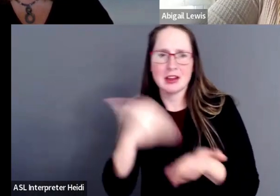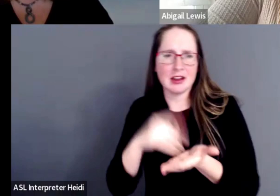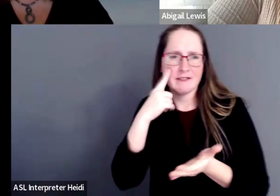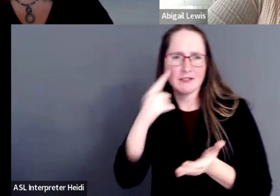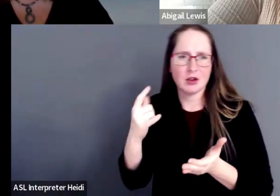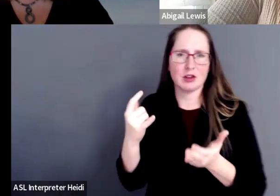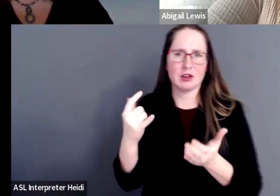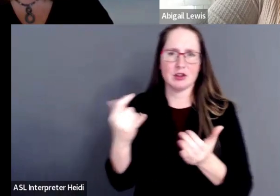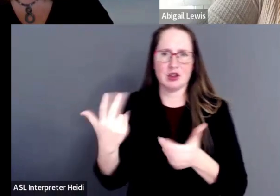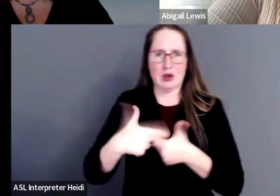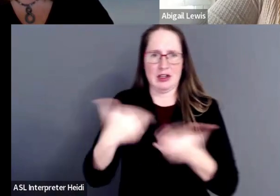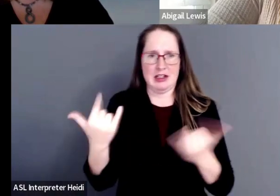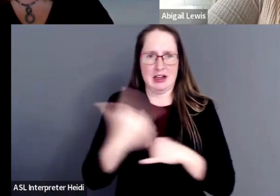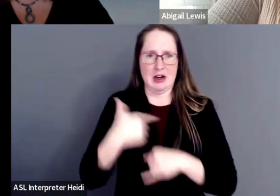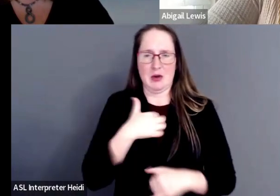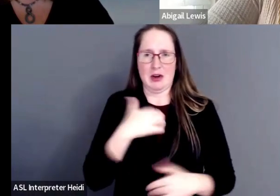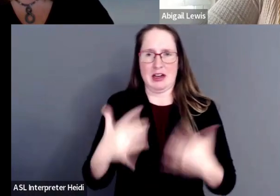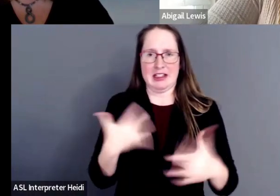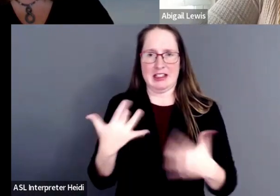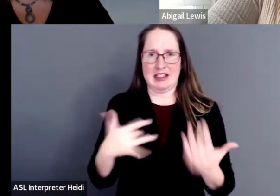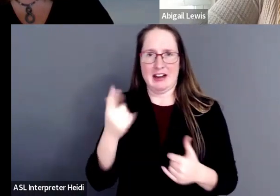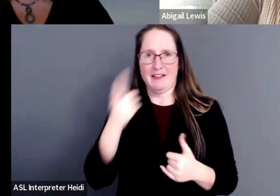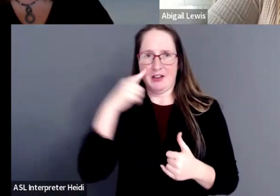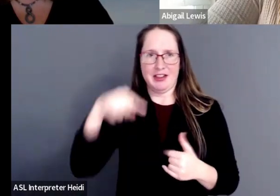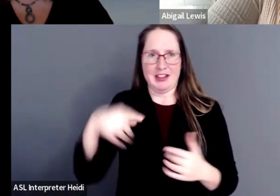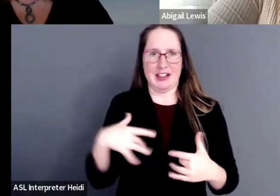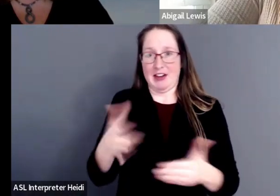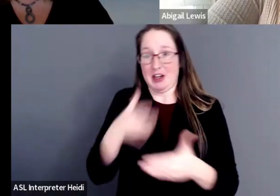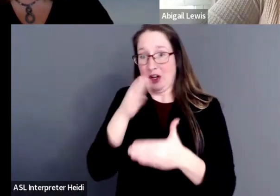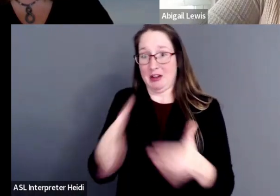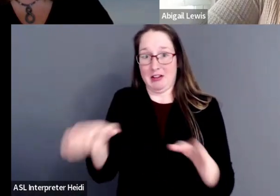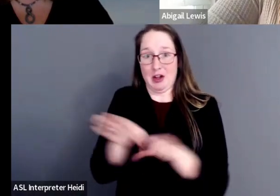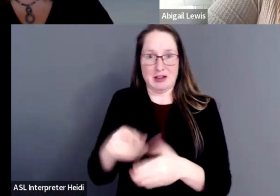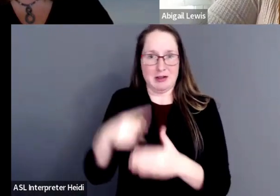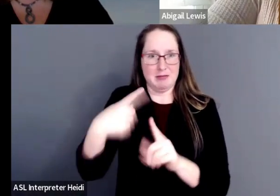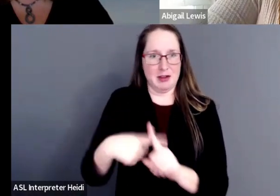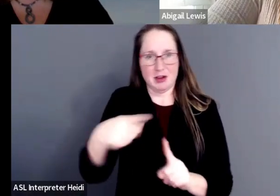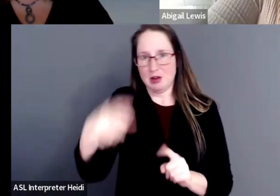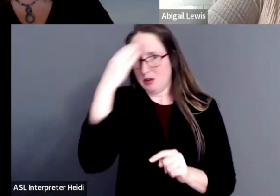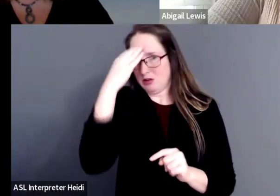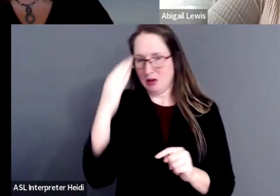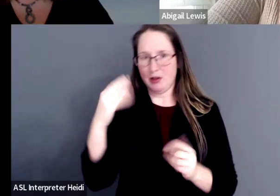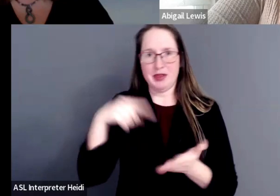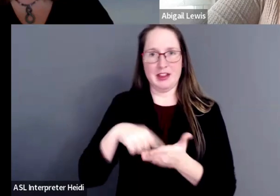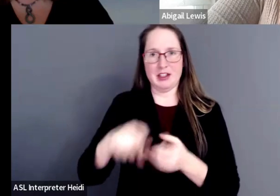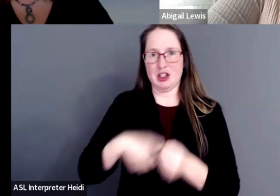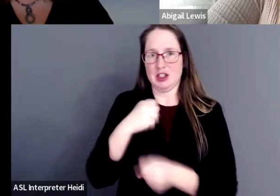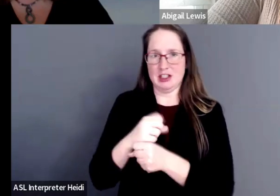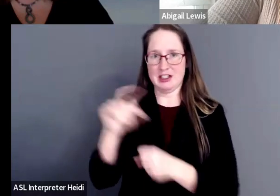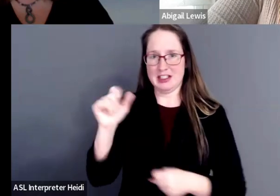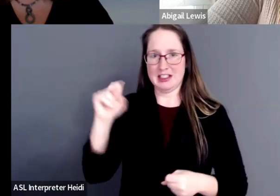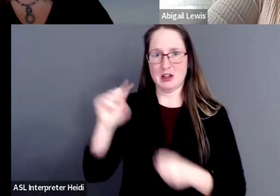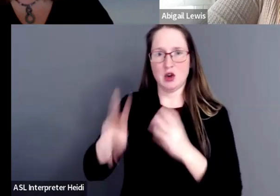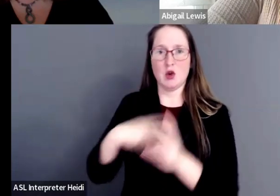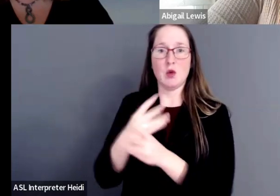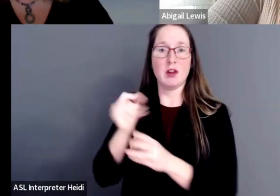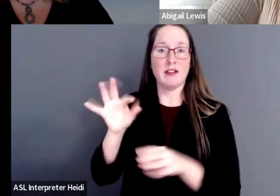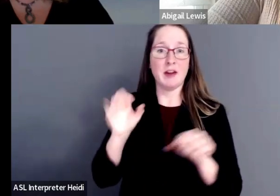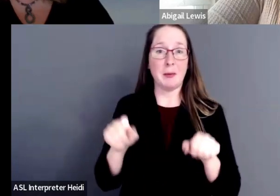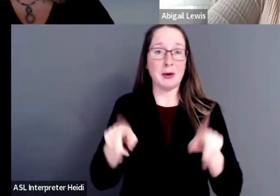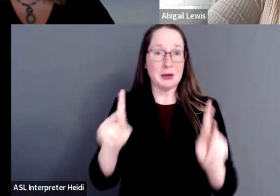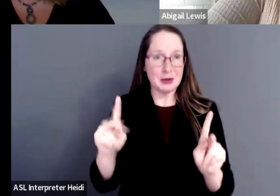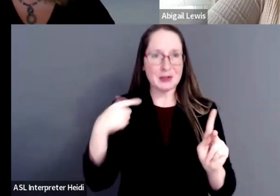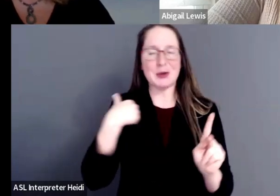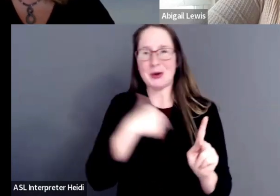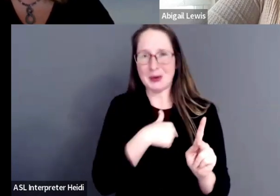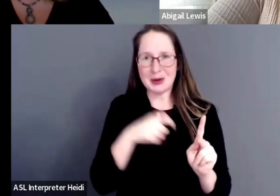us. We're so excited to have this great event to close out the month. As you know, our theme for this year was a world of opportunities. So